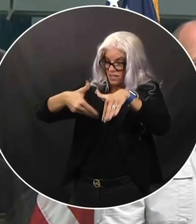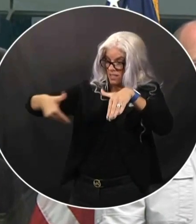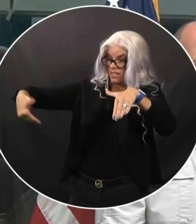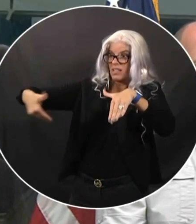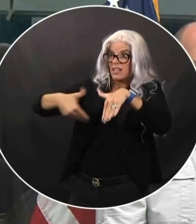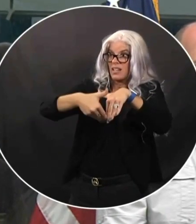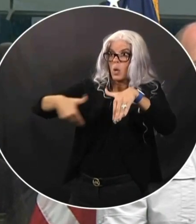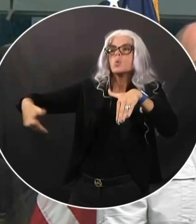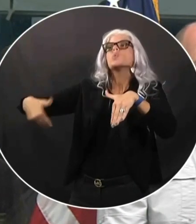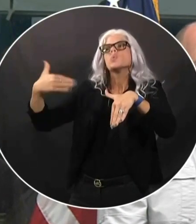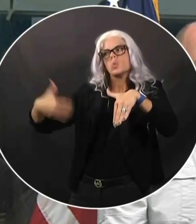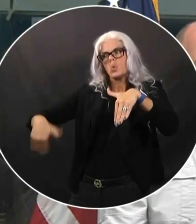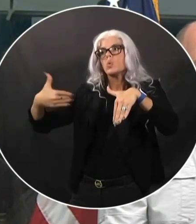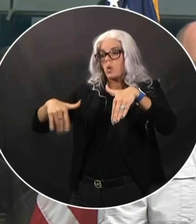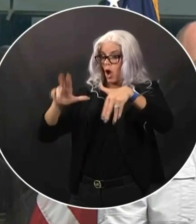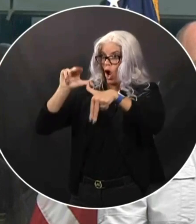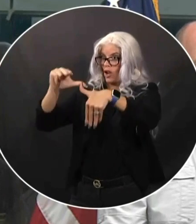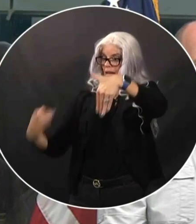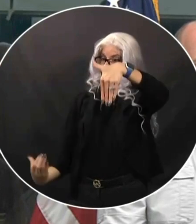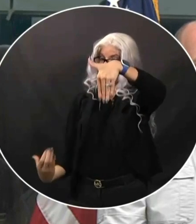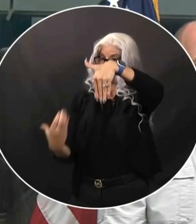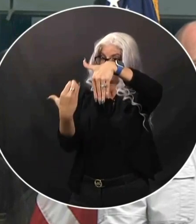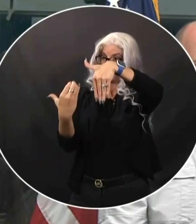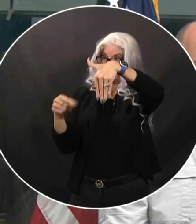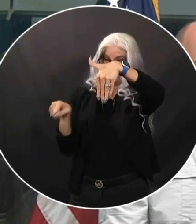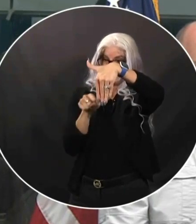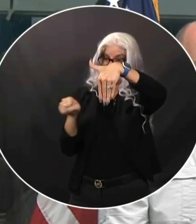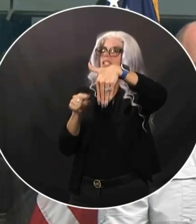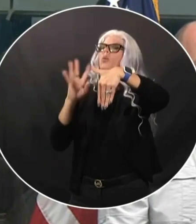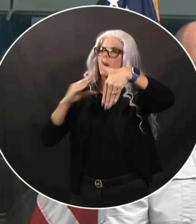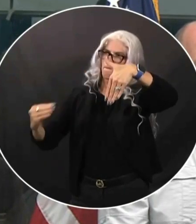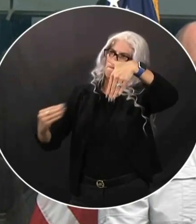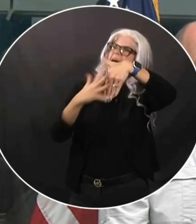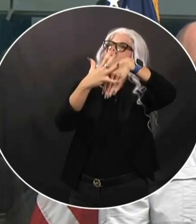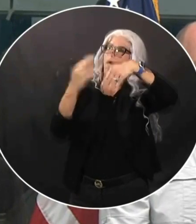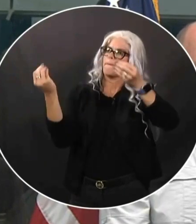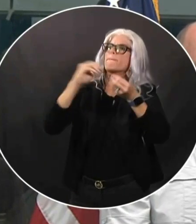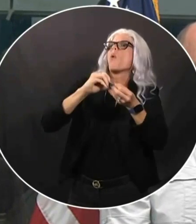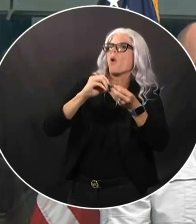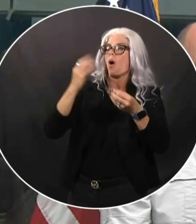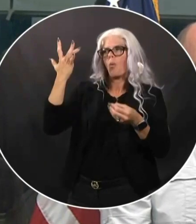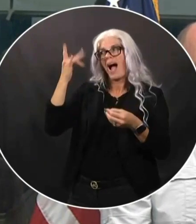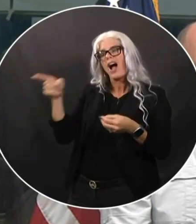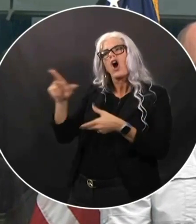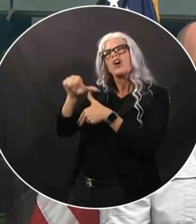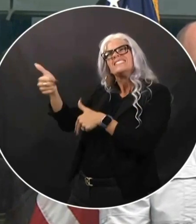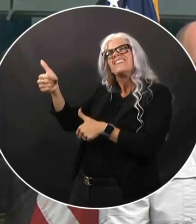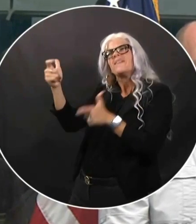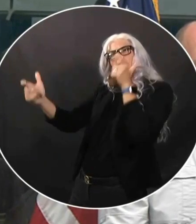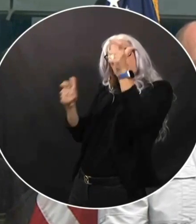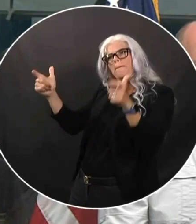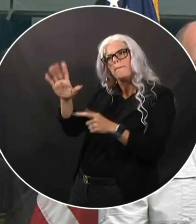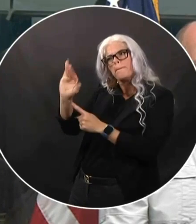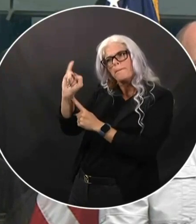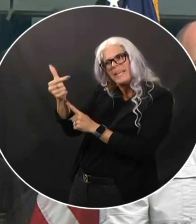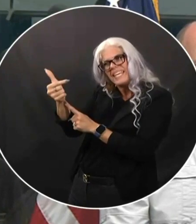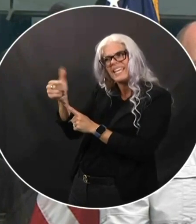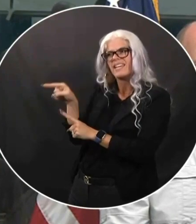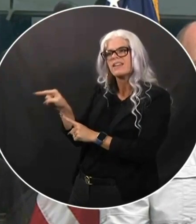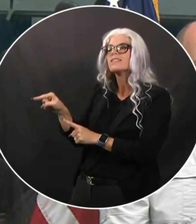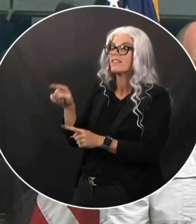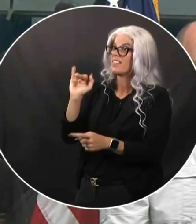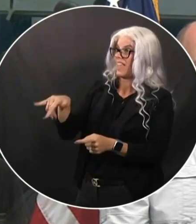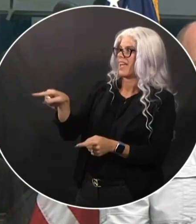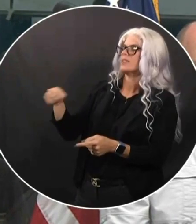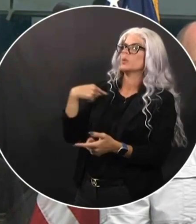surge even even that far off off the coast to have the eye of the storm that far off the coast. So I think that's indicative of what we're dealing with here. In the